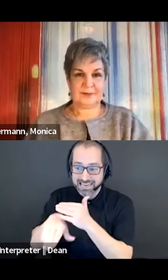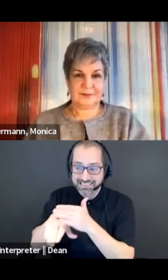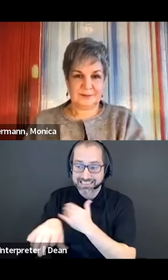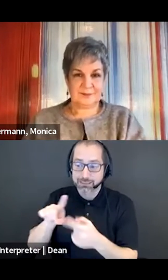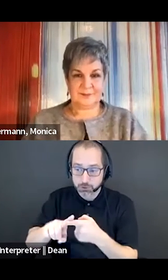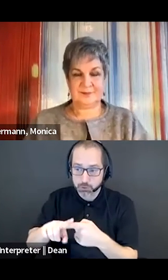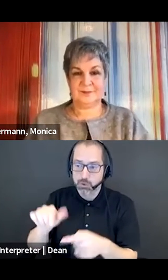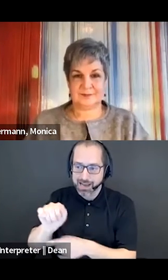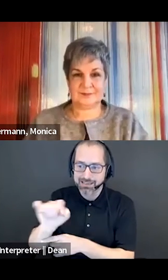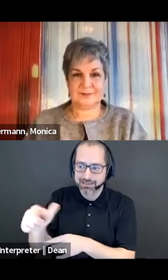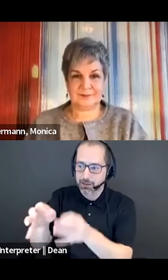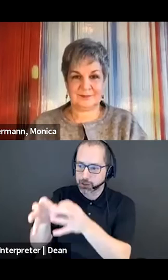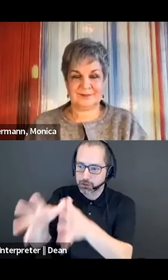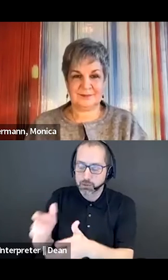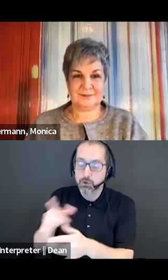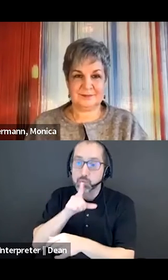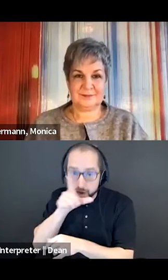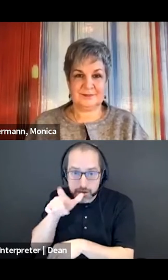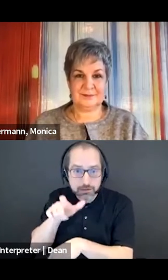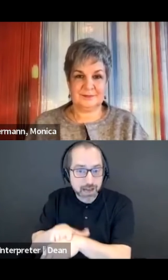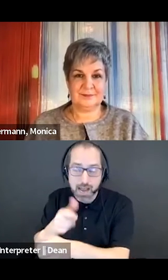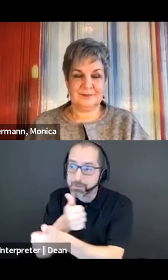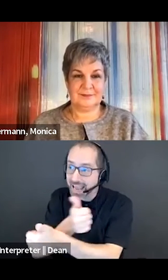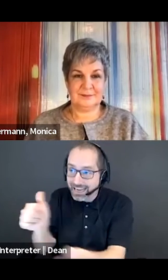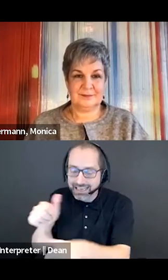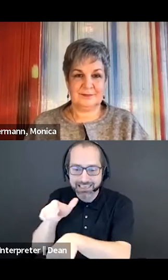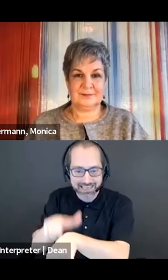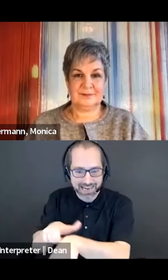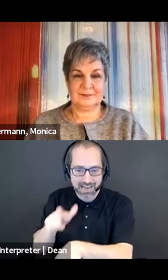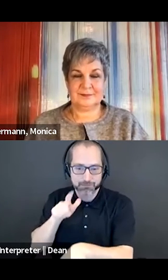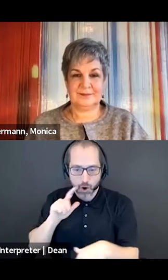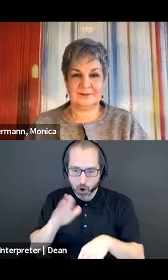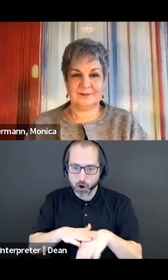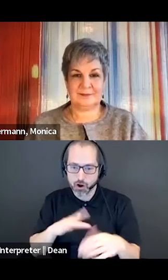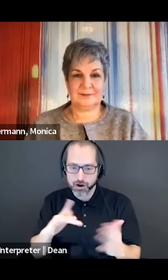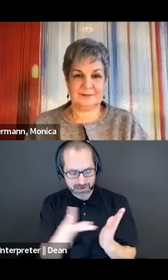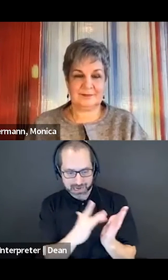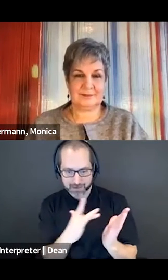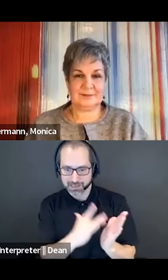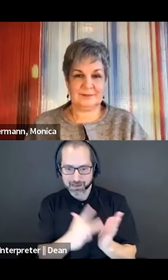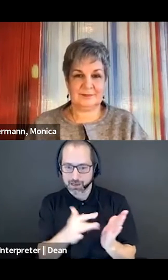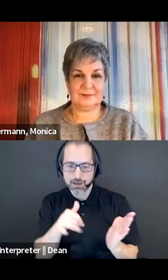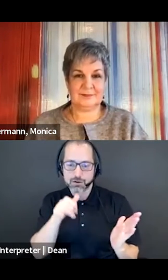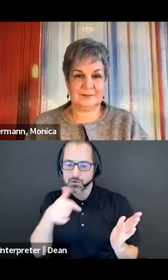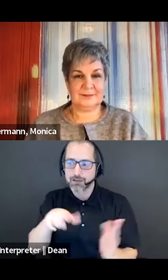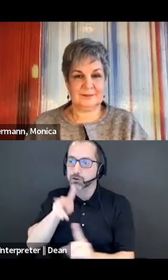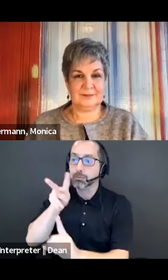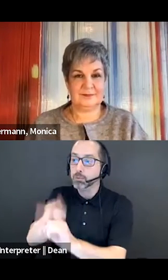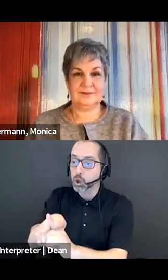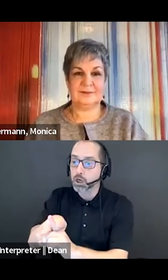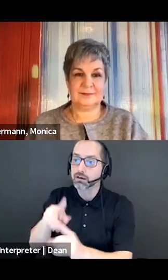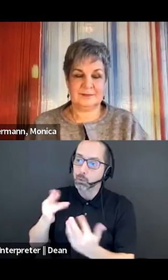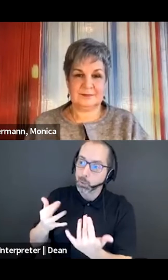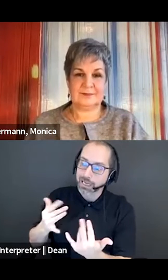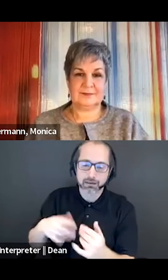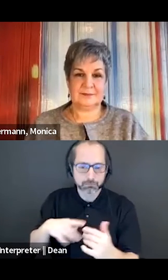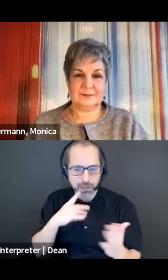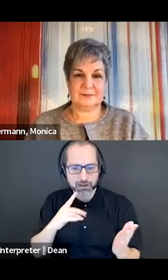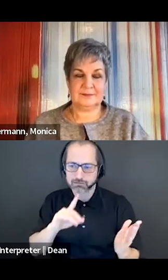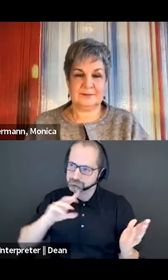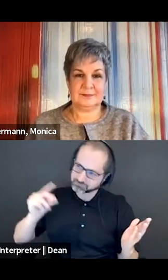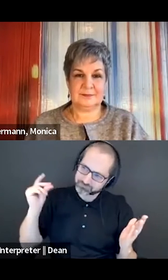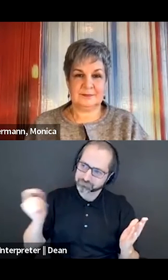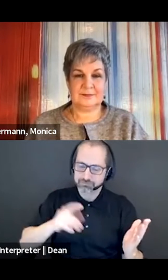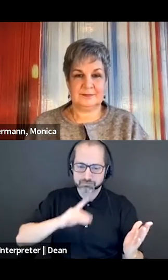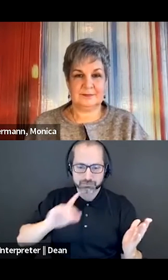any point on a tablet, so that they don't have to be pre ordered. However, I know this is also something that is impacted from time to